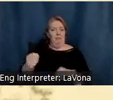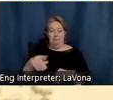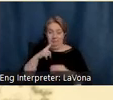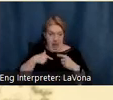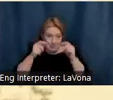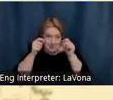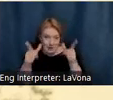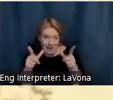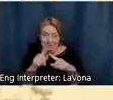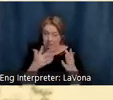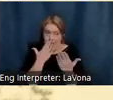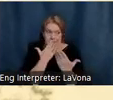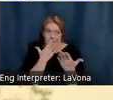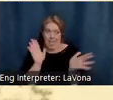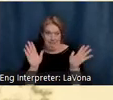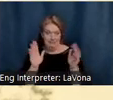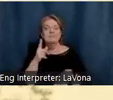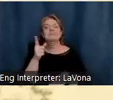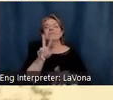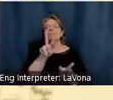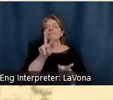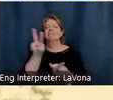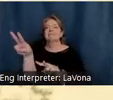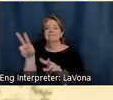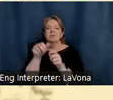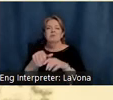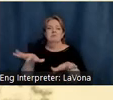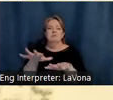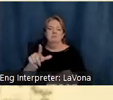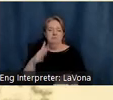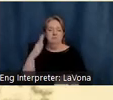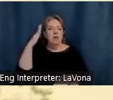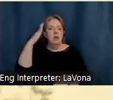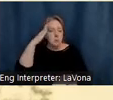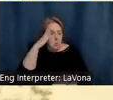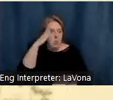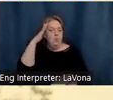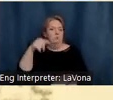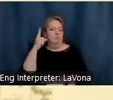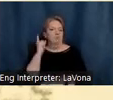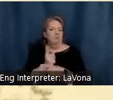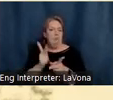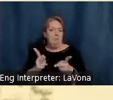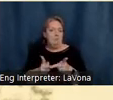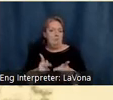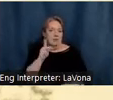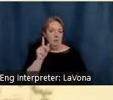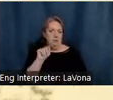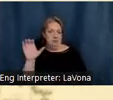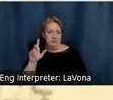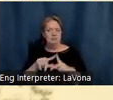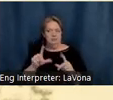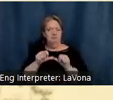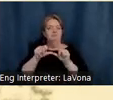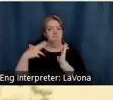the property, they knew this place was where the painter could continue his work and nature would